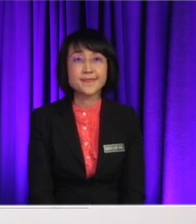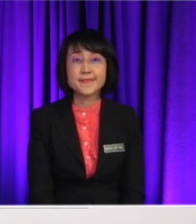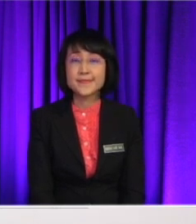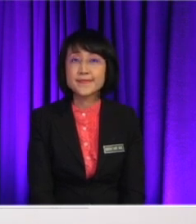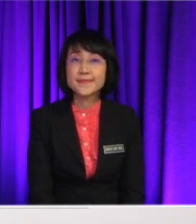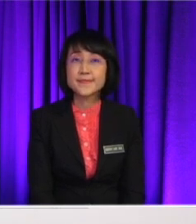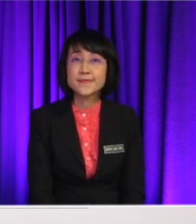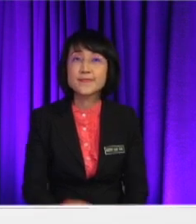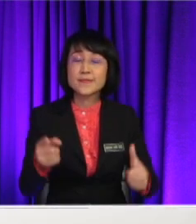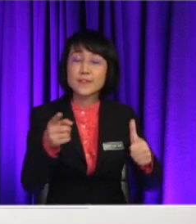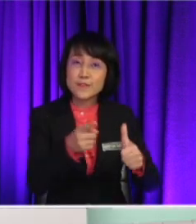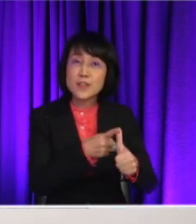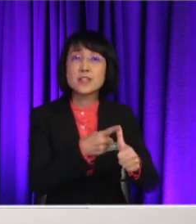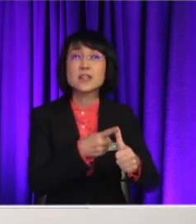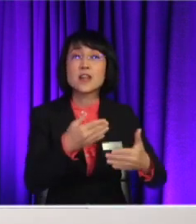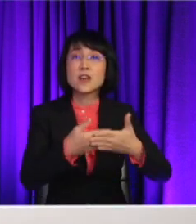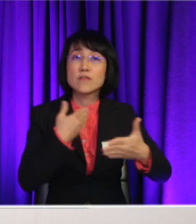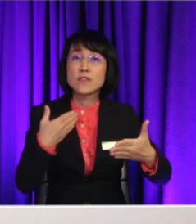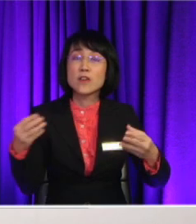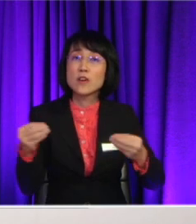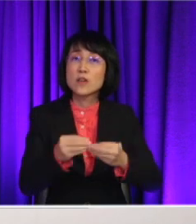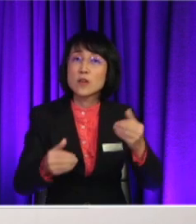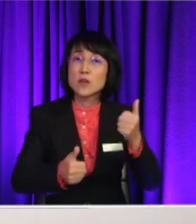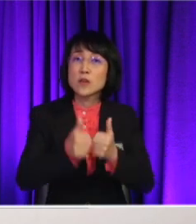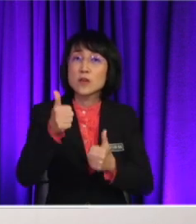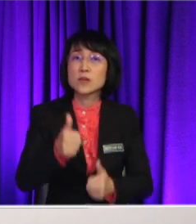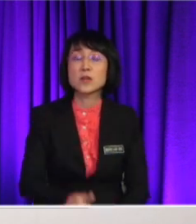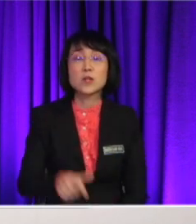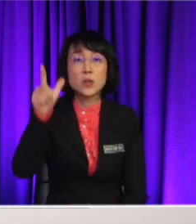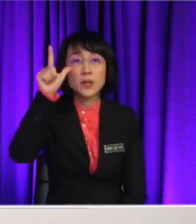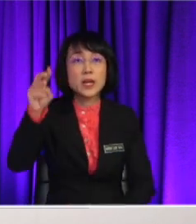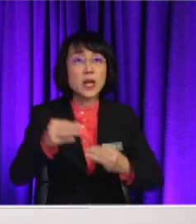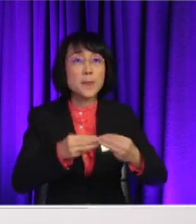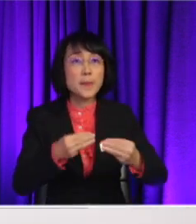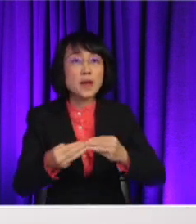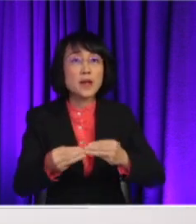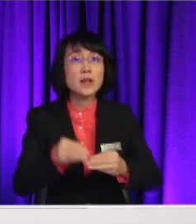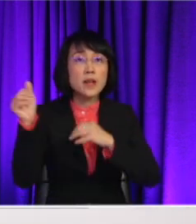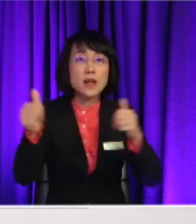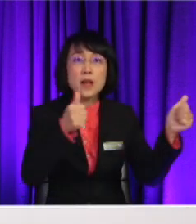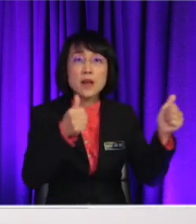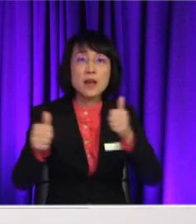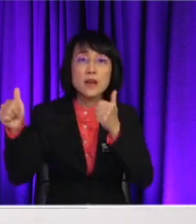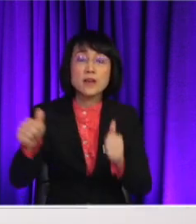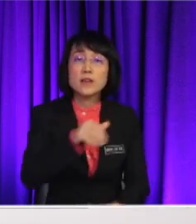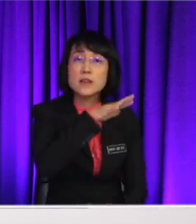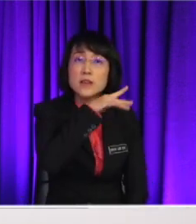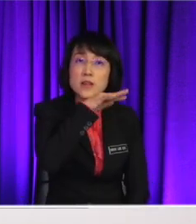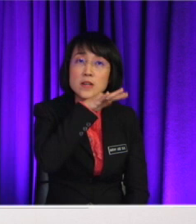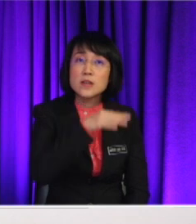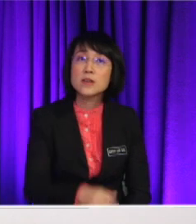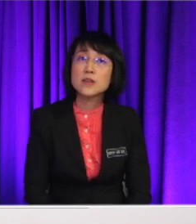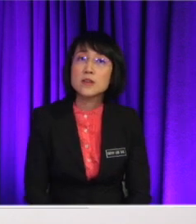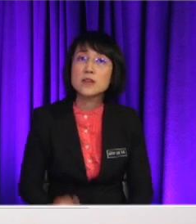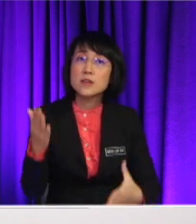So, first and foremost, when looking into the matter of air pollution, a main culprit is, of course, fossil fuels. Its